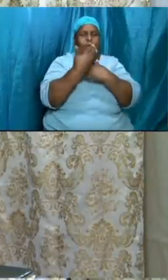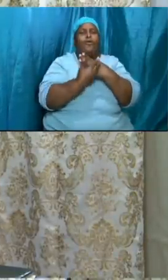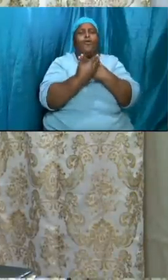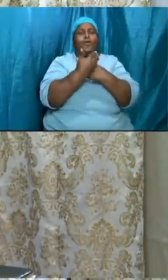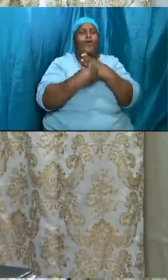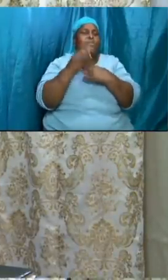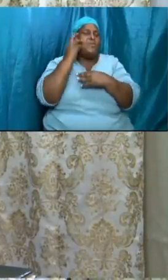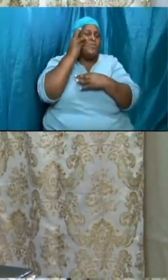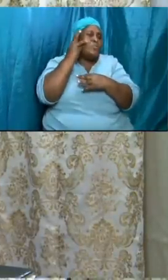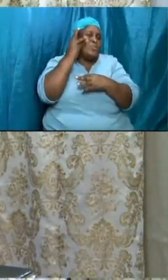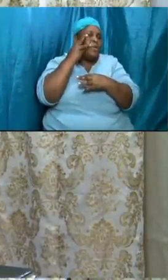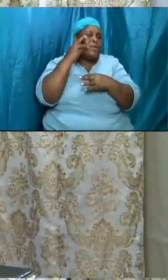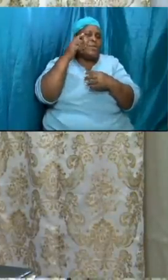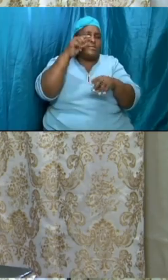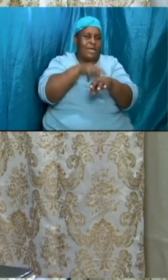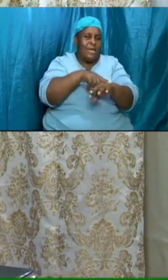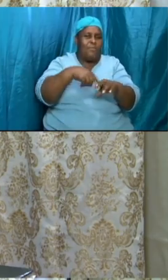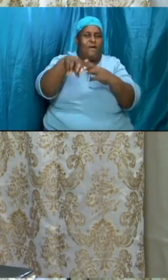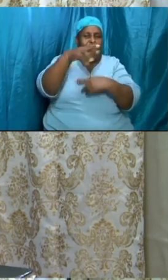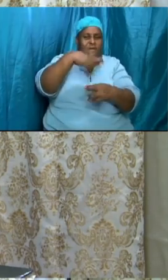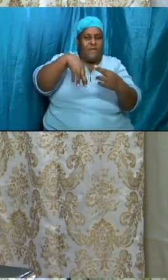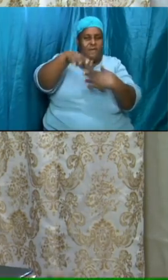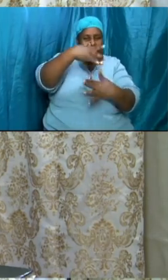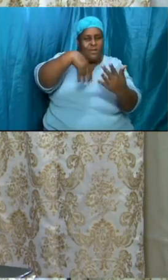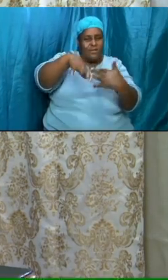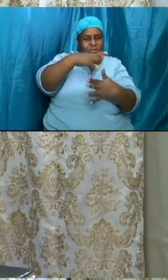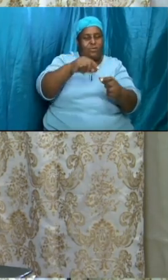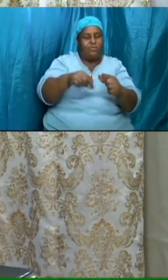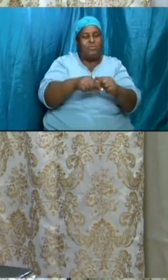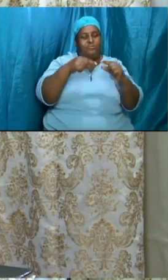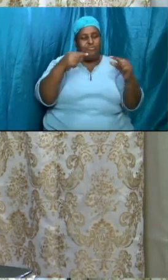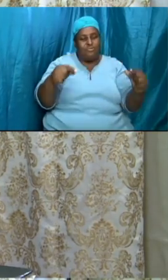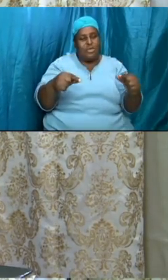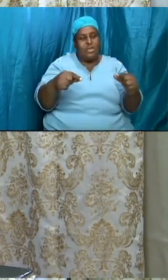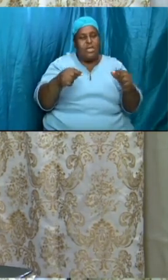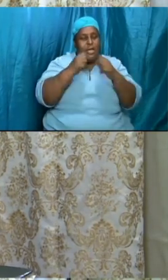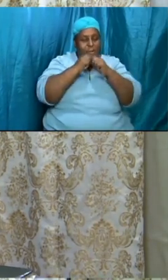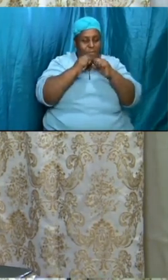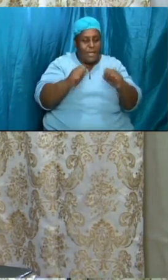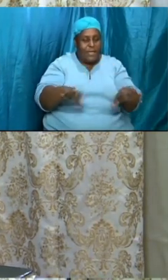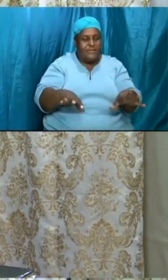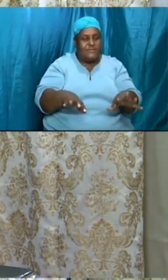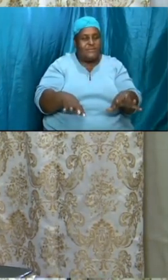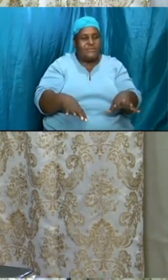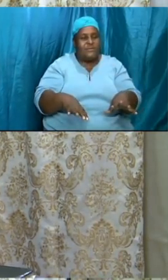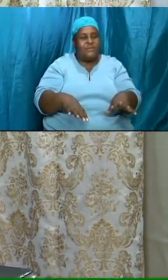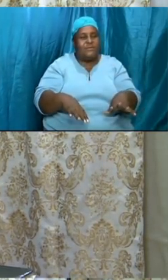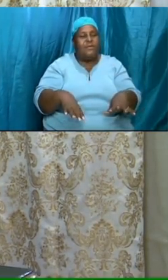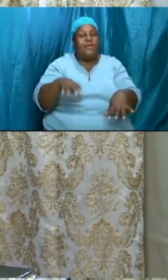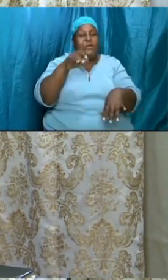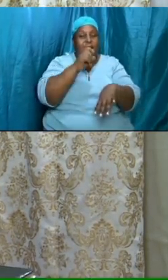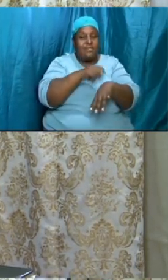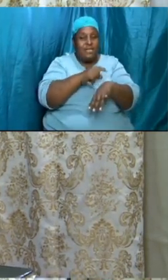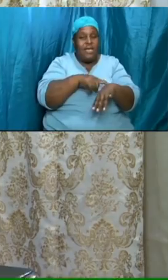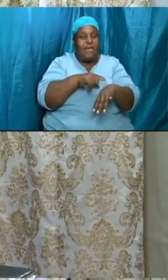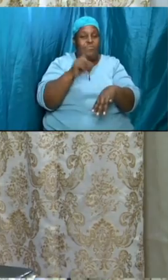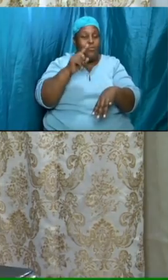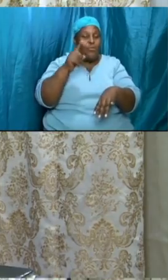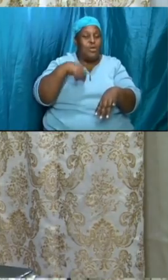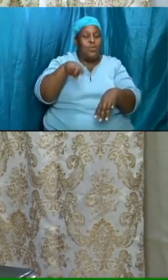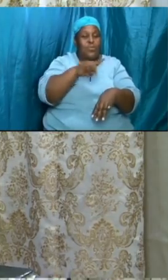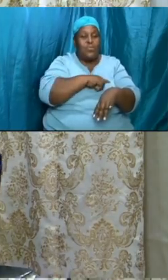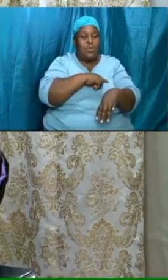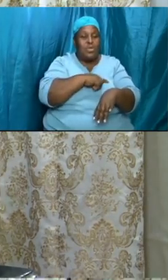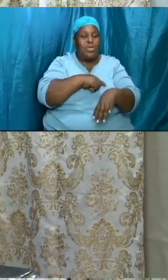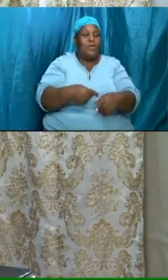a time of fellowship it is going to be great it is going to be blessed it is going to be a time where we get together